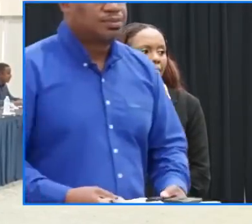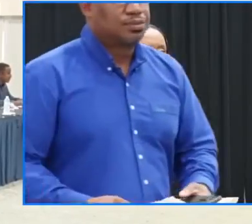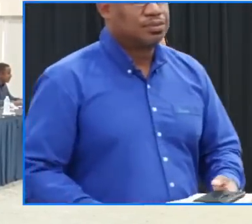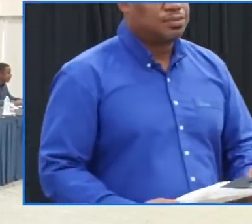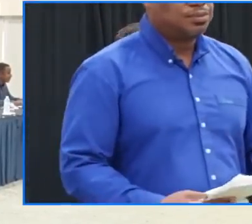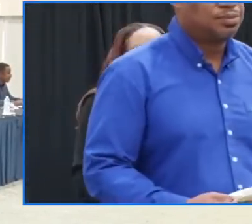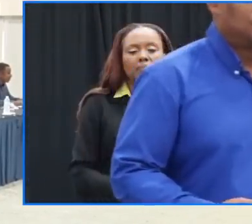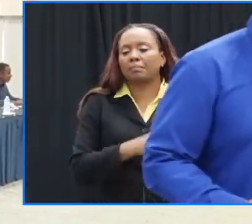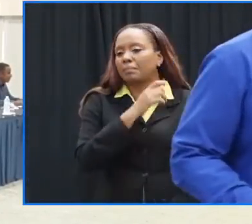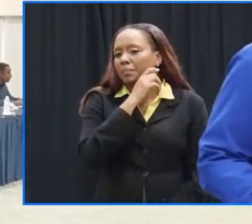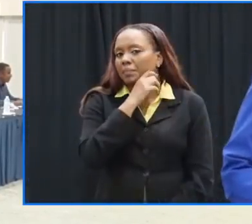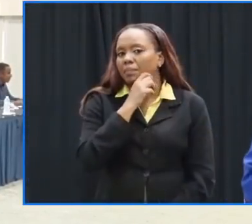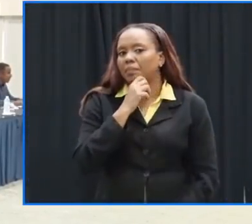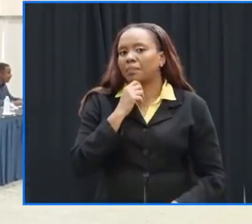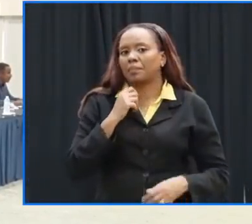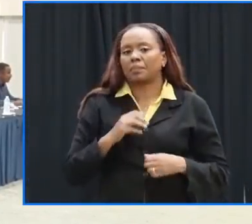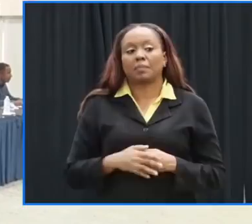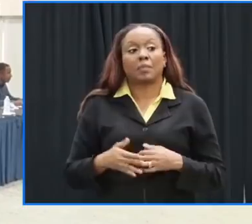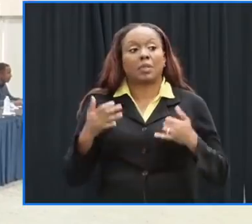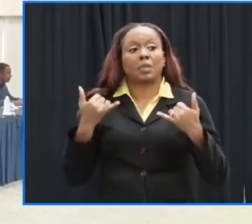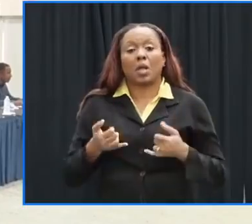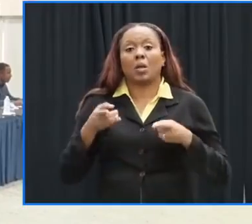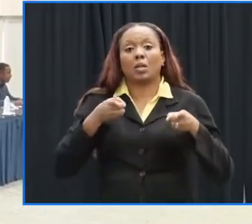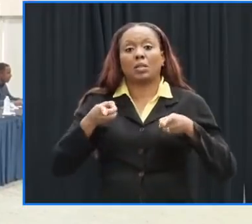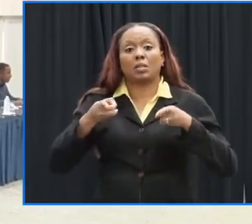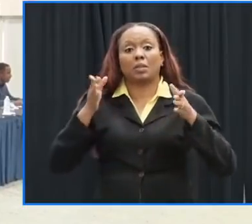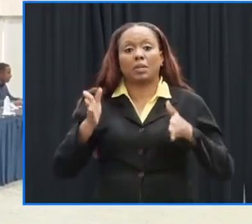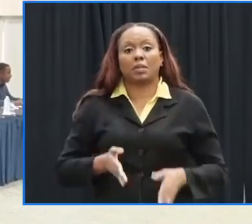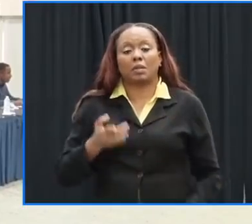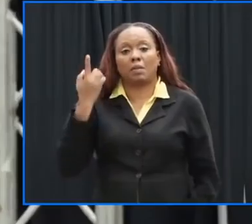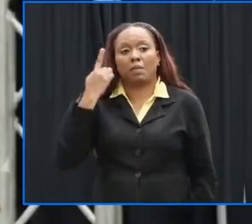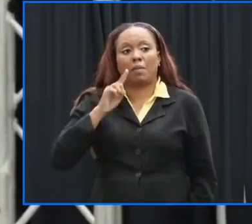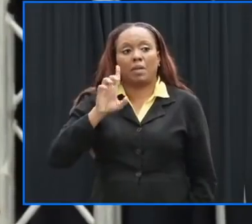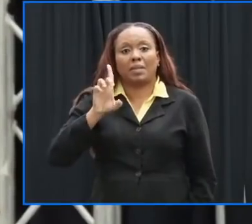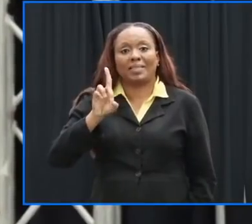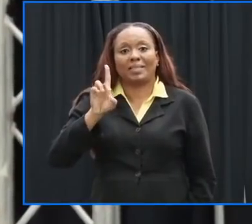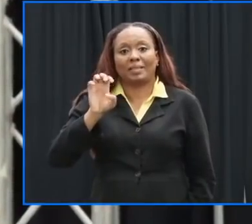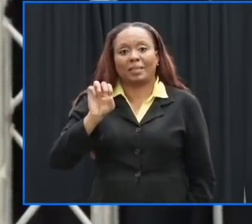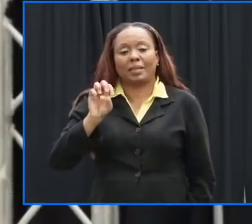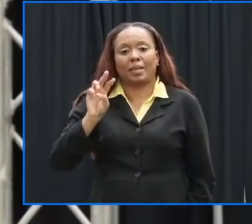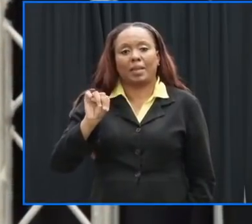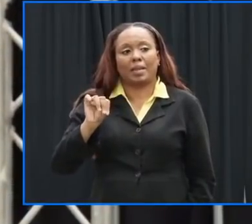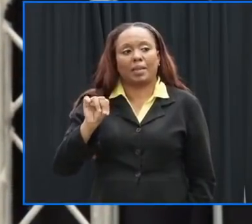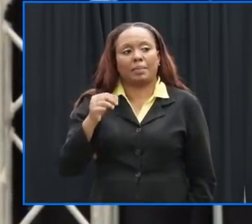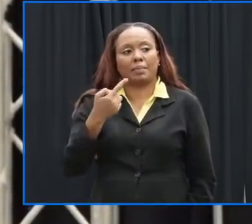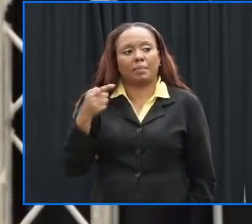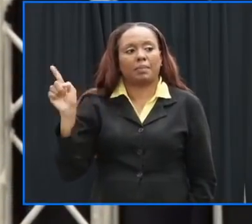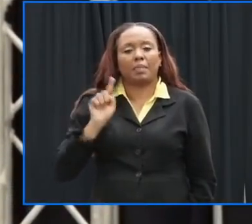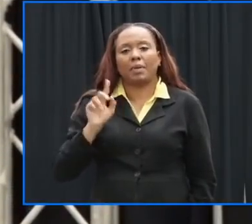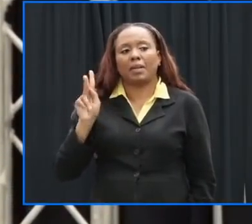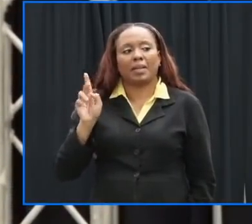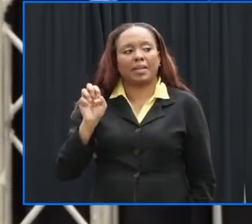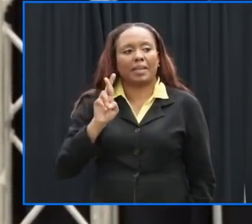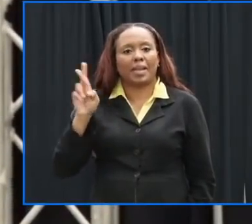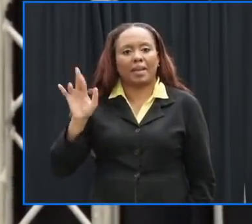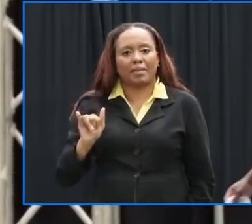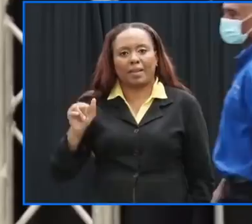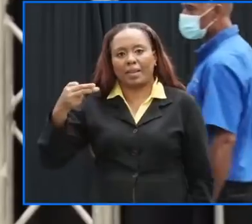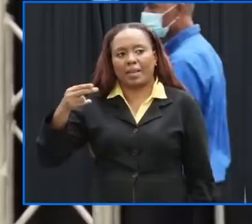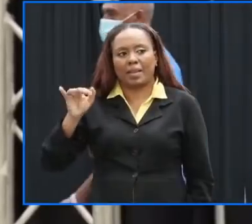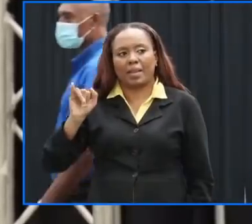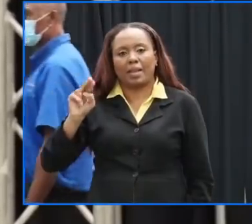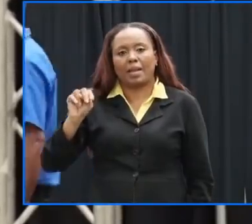the director of the dem miss kerry heinz to please address us so that